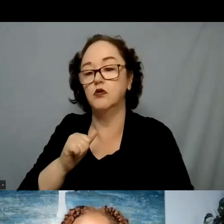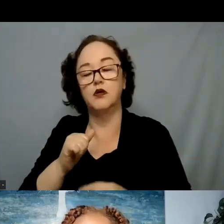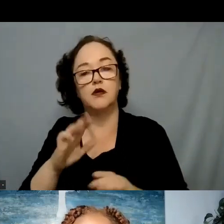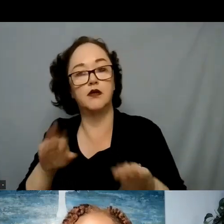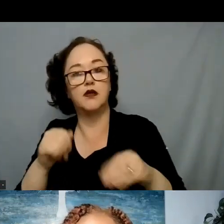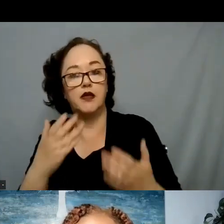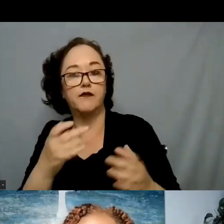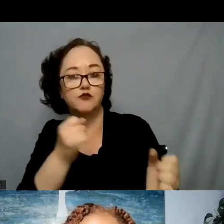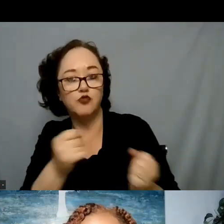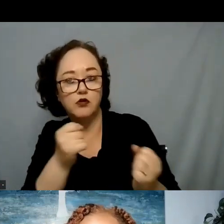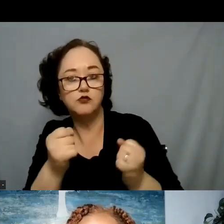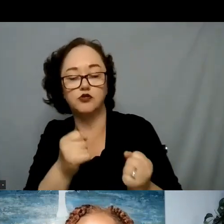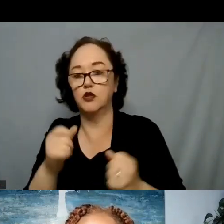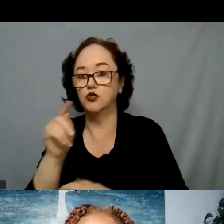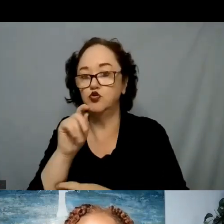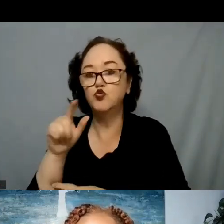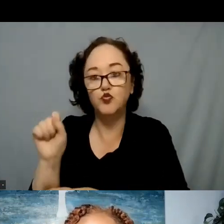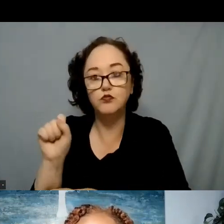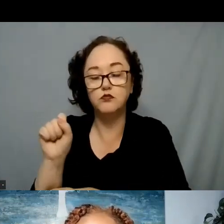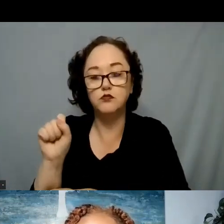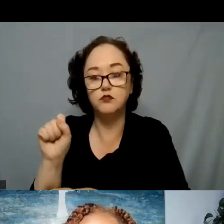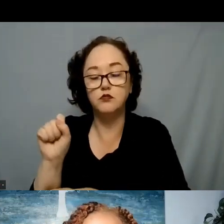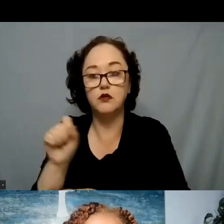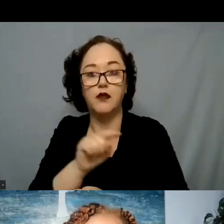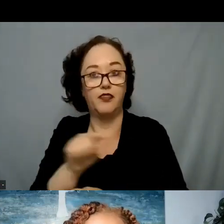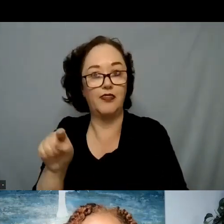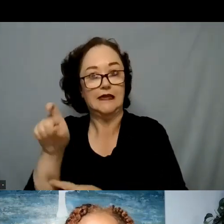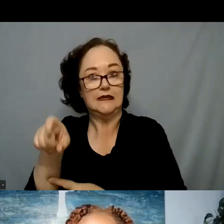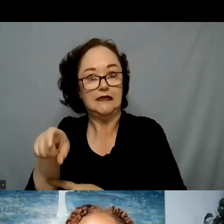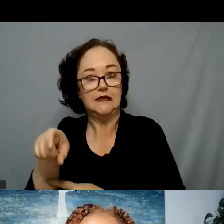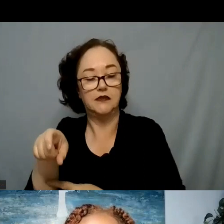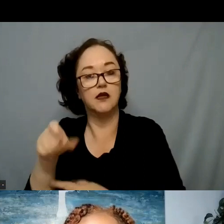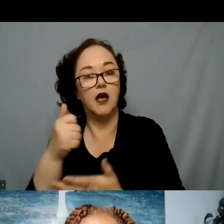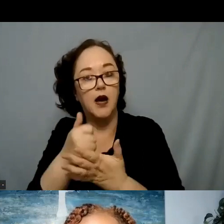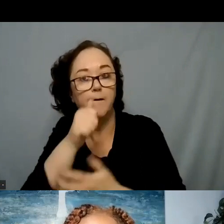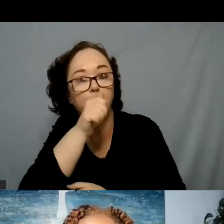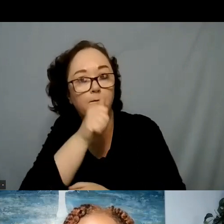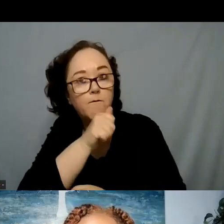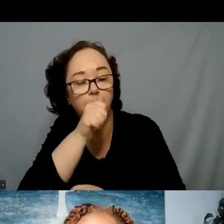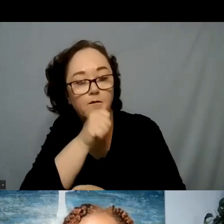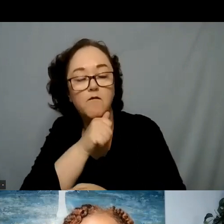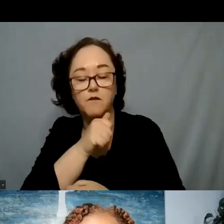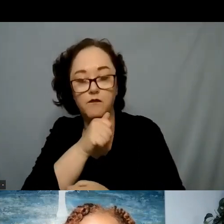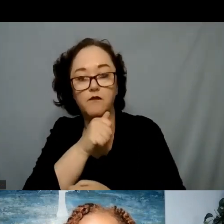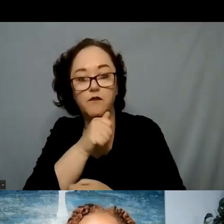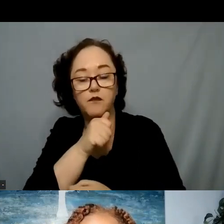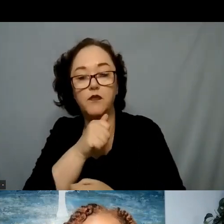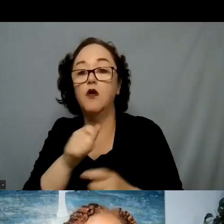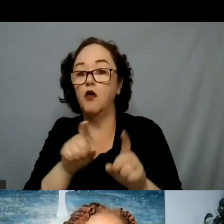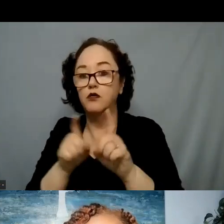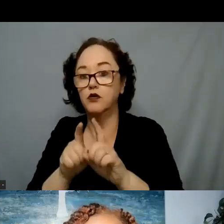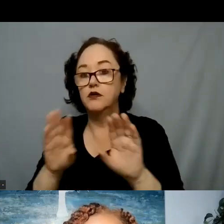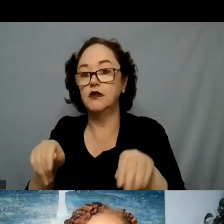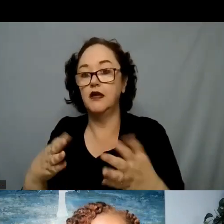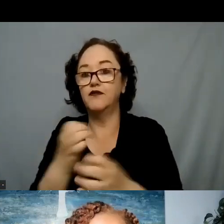that they need to be able to cope and then also having safe places for